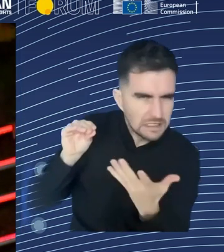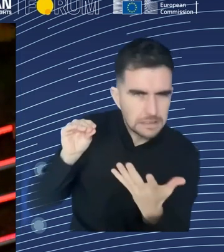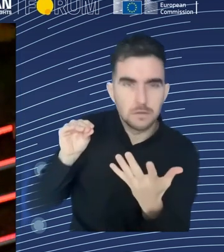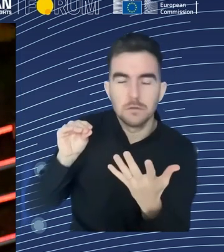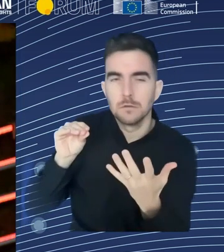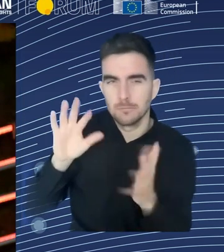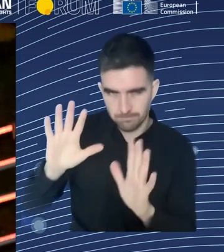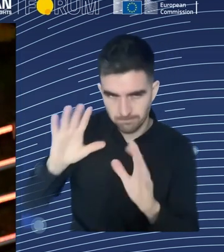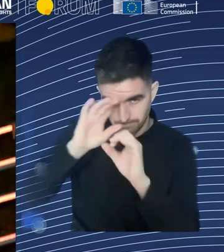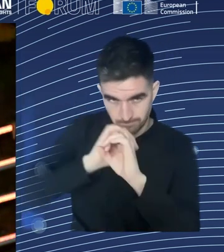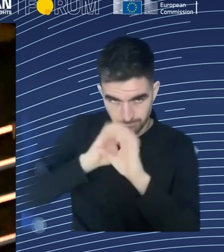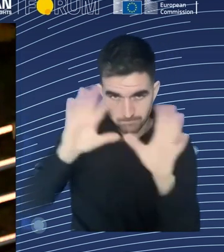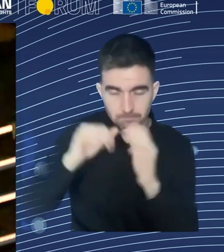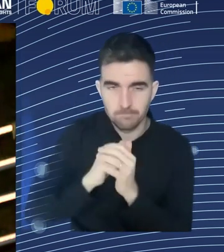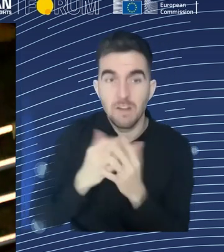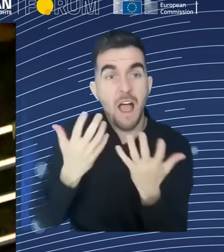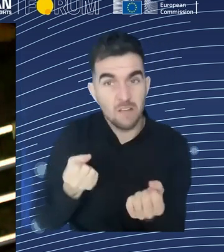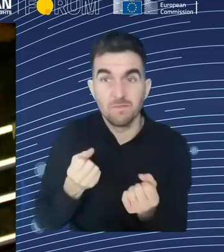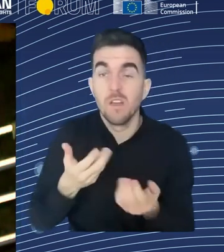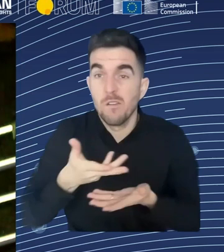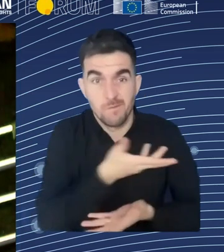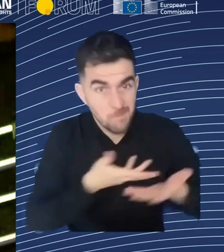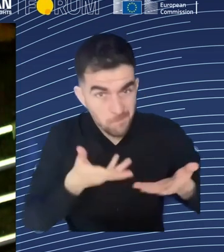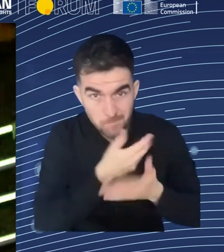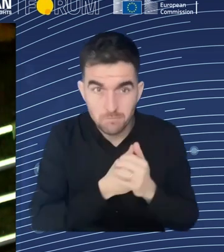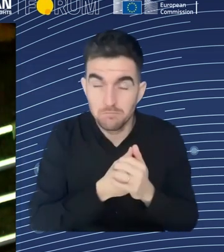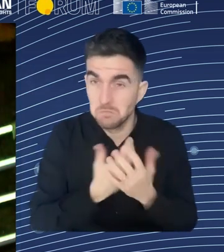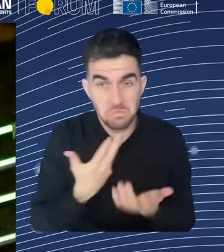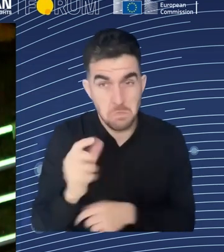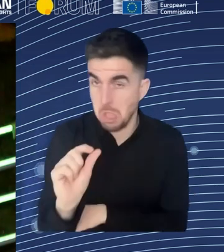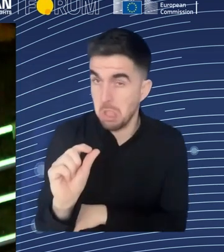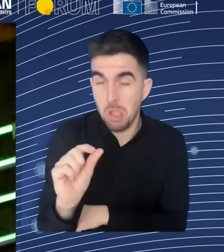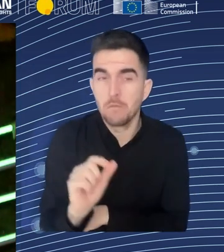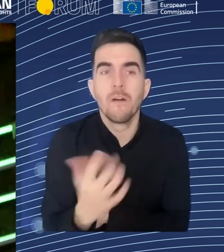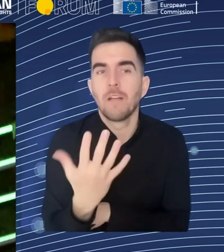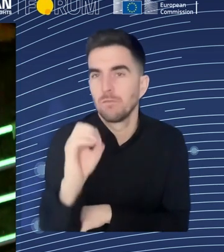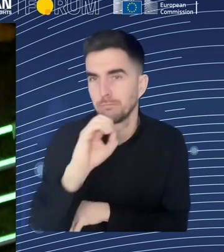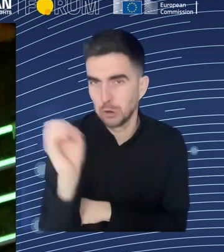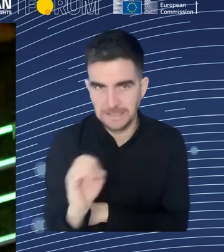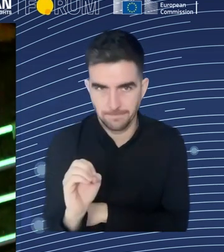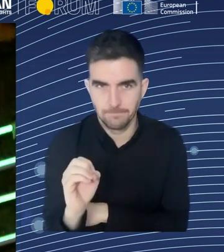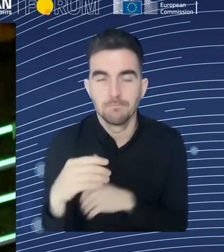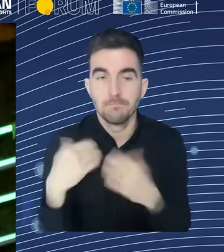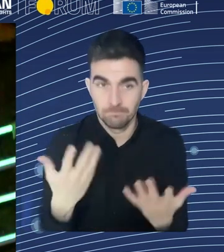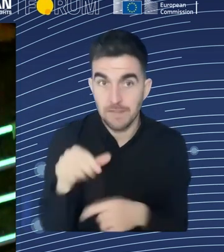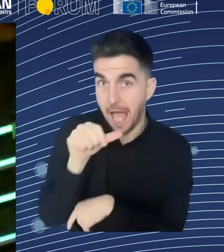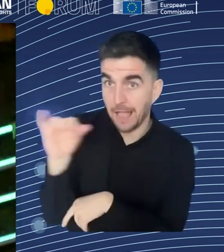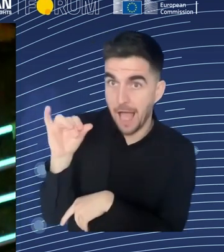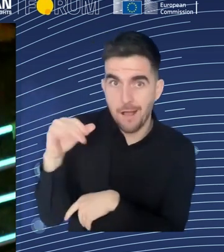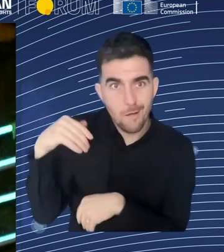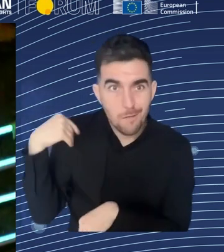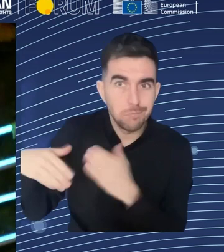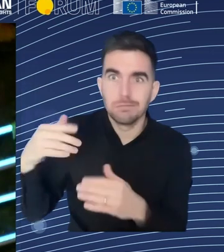The second important takeaway, I think, is that these large firms that are adopting AI are observed